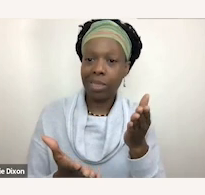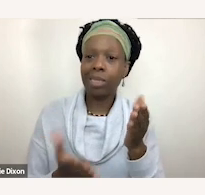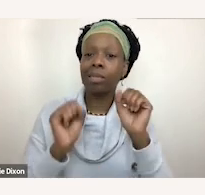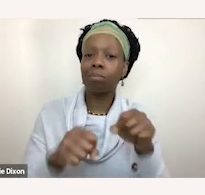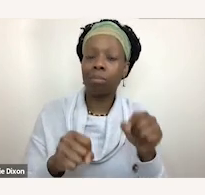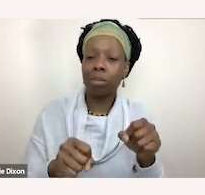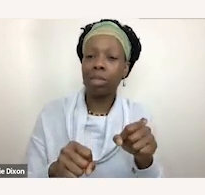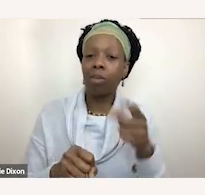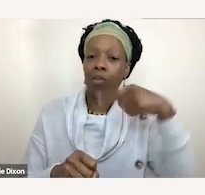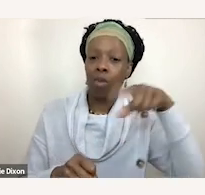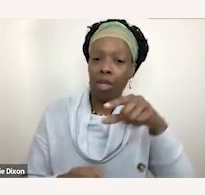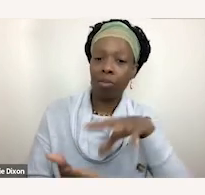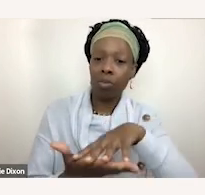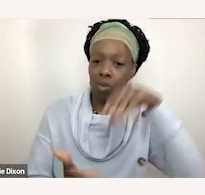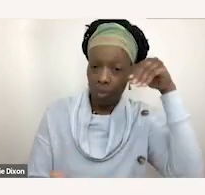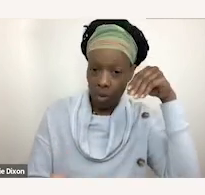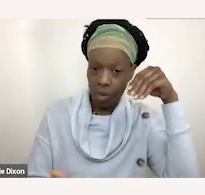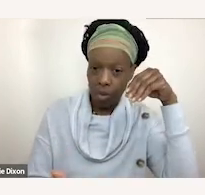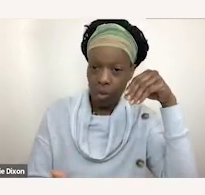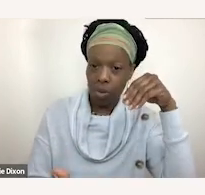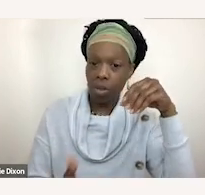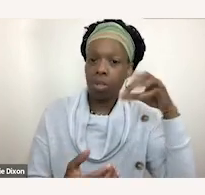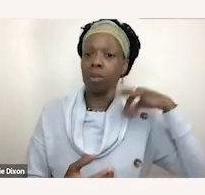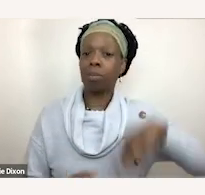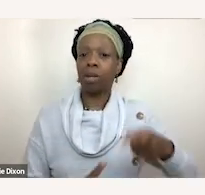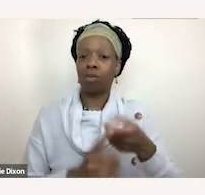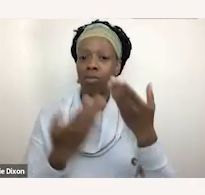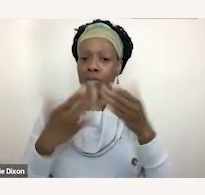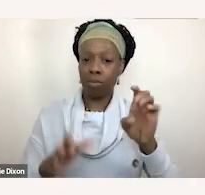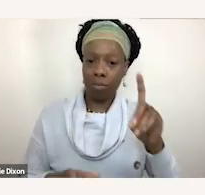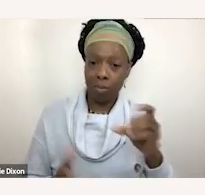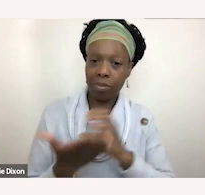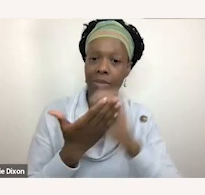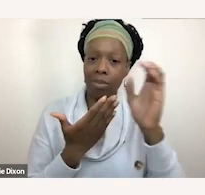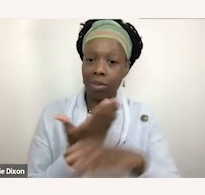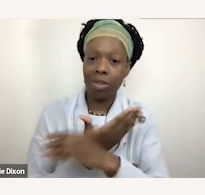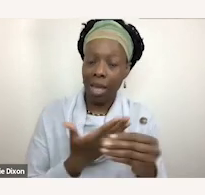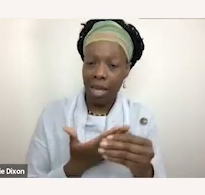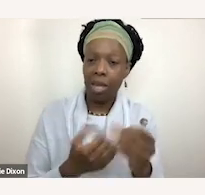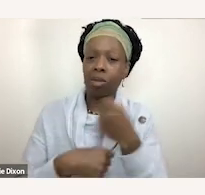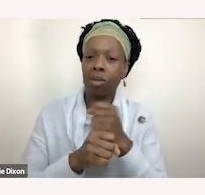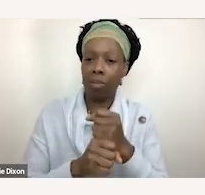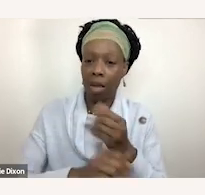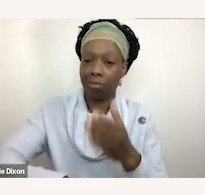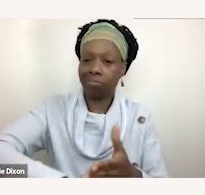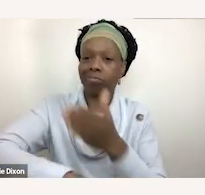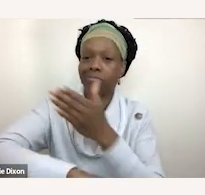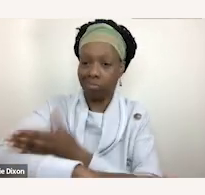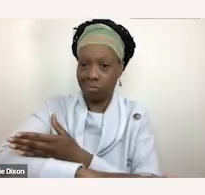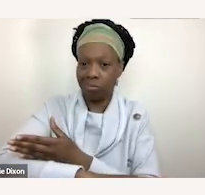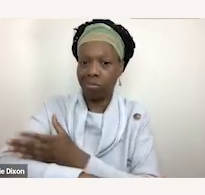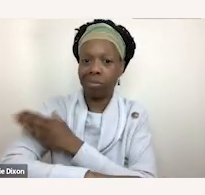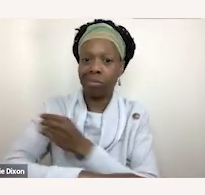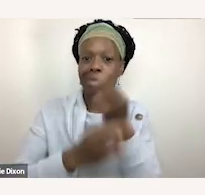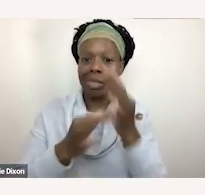learn to benefit from the general education curriculum and or to make progress now it's really important to understand and to realize